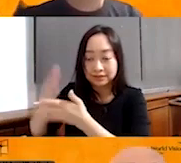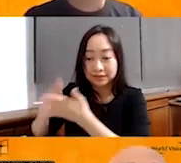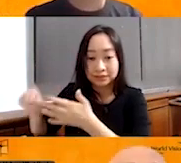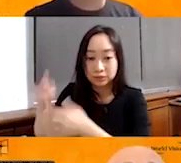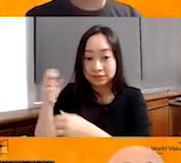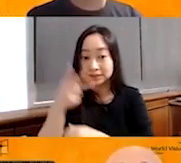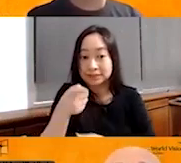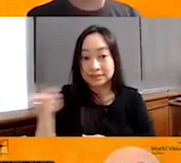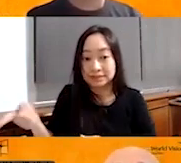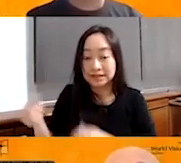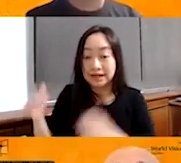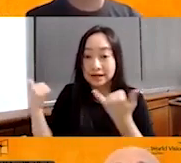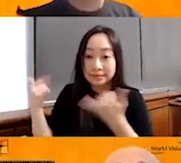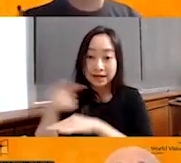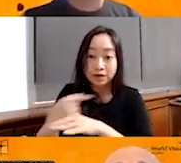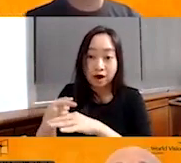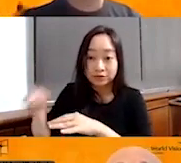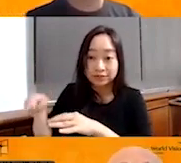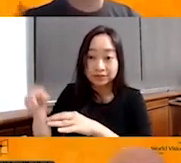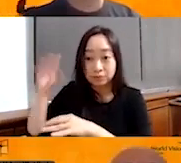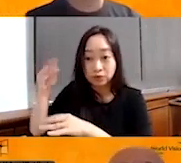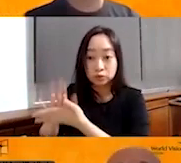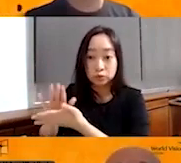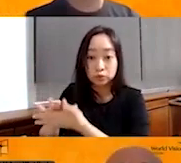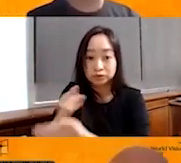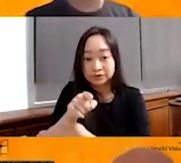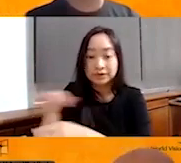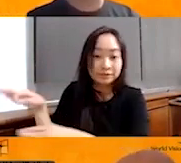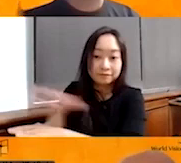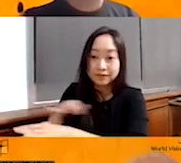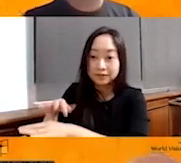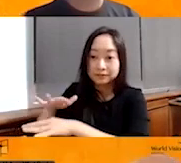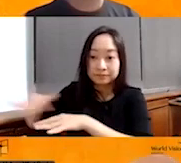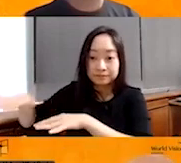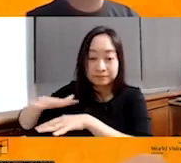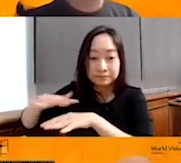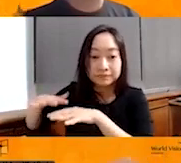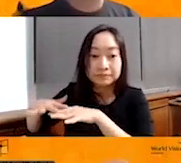see here, the playground needs to be fixed. And they have several